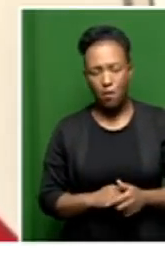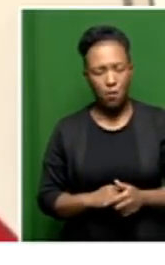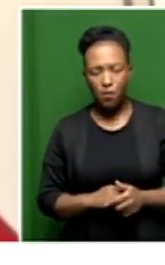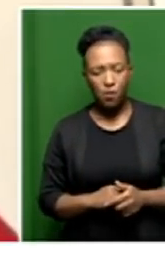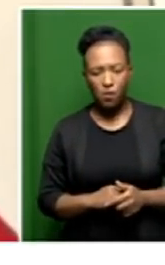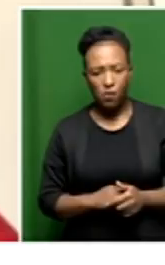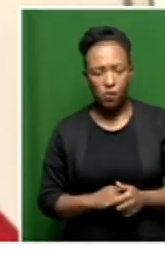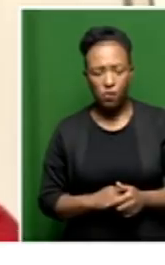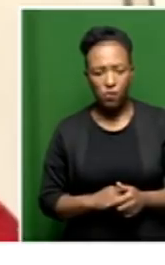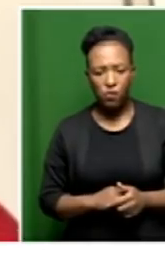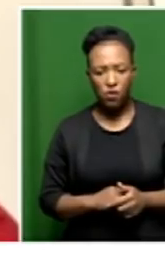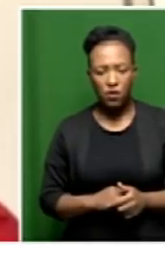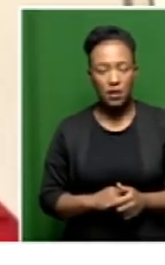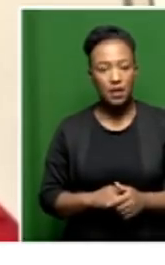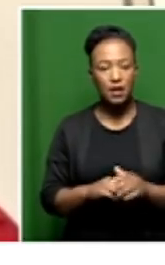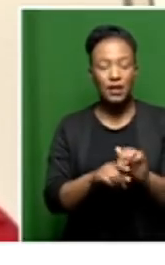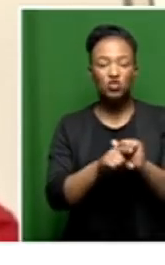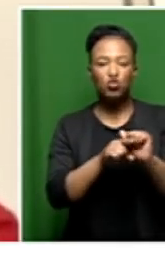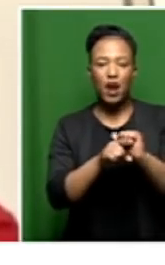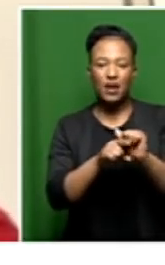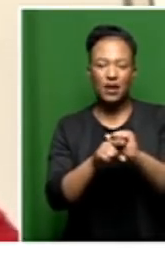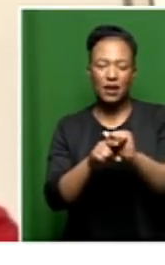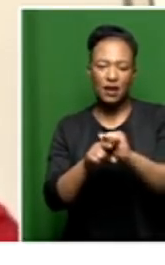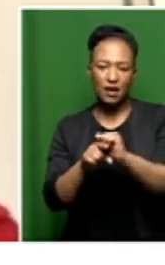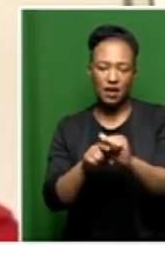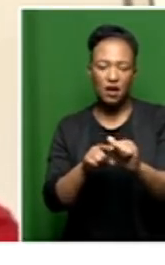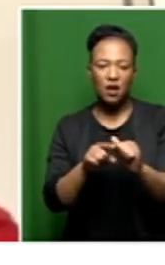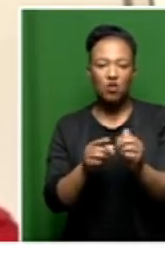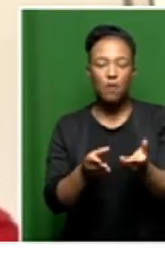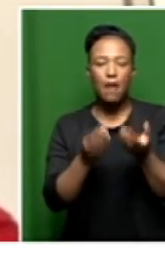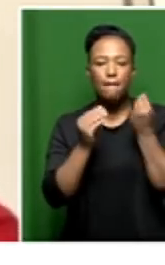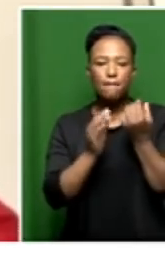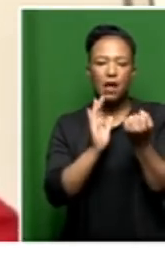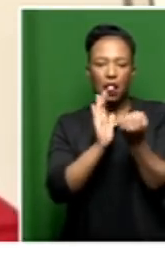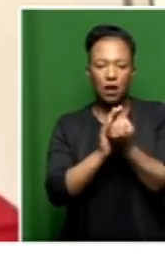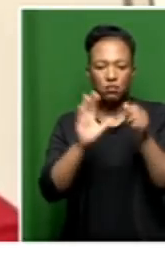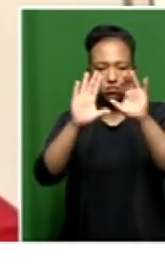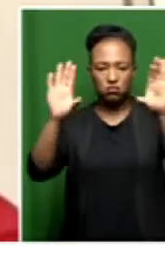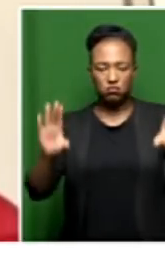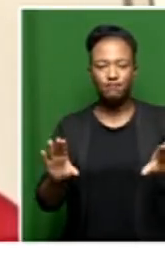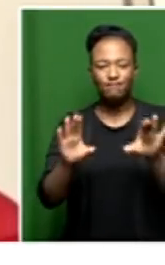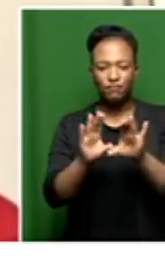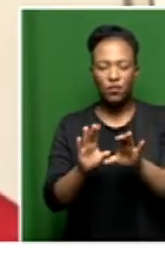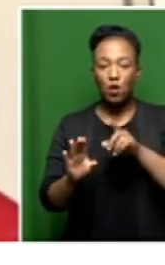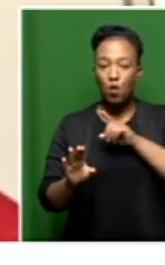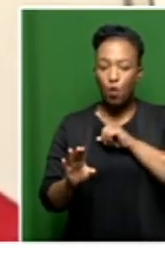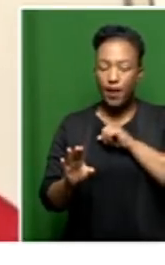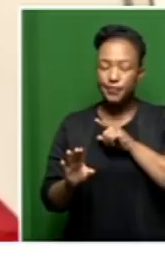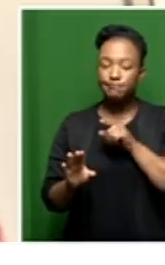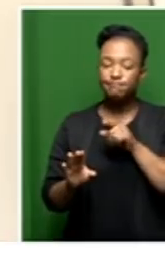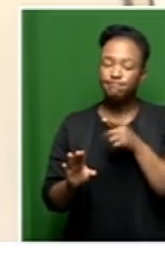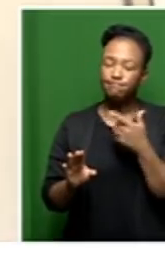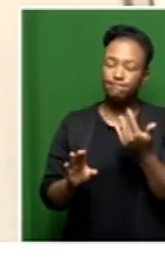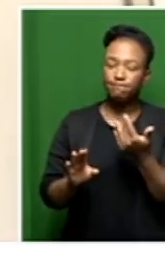train them in terms of them getting accreditation. Because we know that the facilities that are,